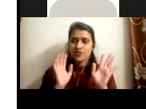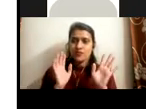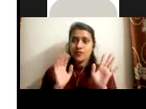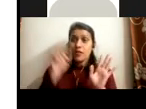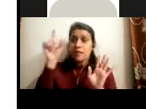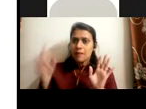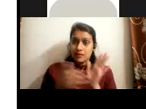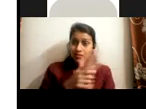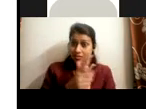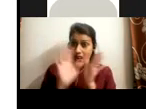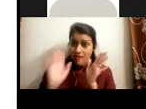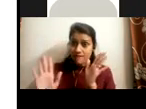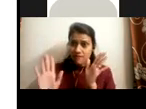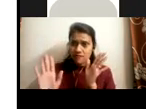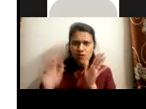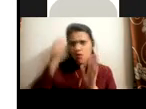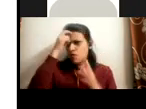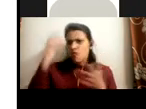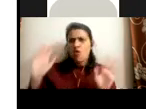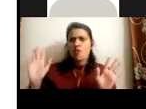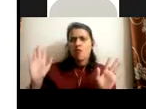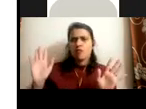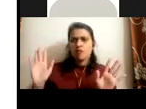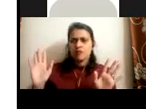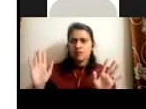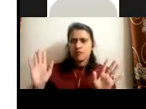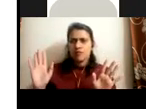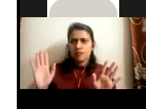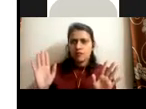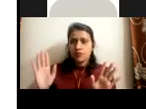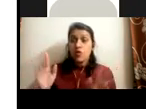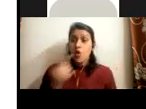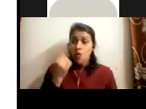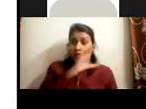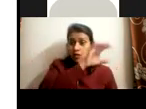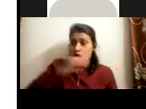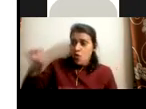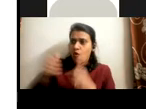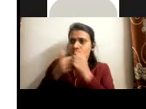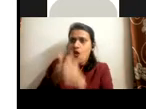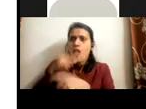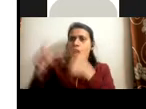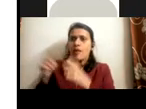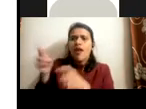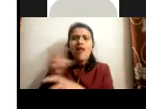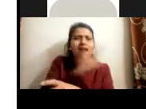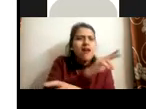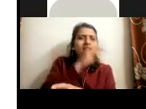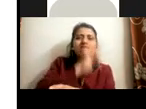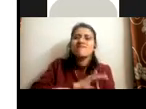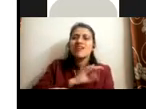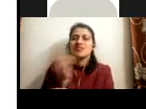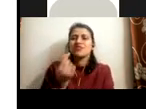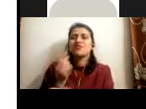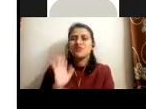gets a skill, if there's no bond, et cetera, that the person has to go only to that company. And the training